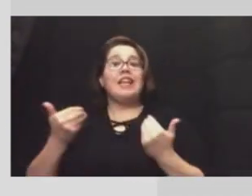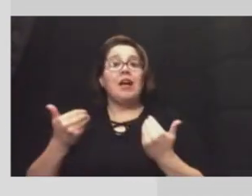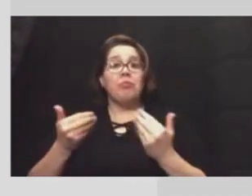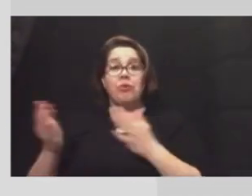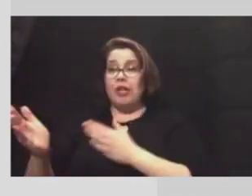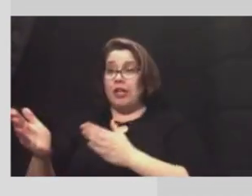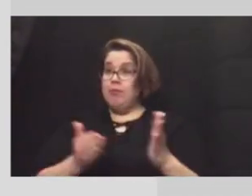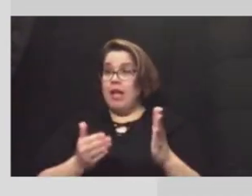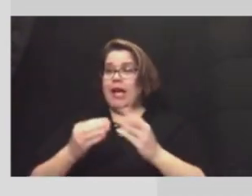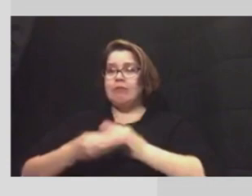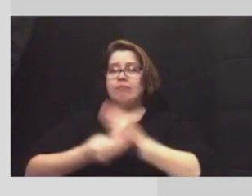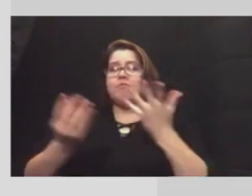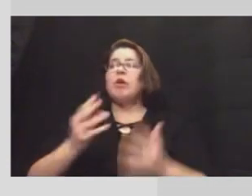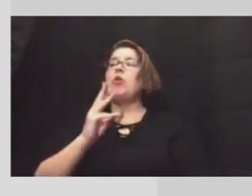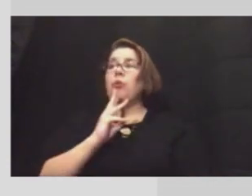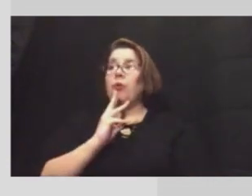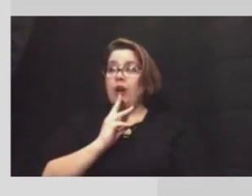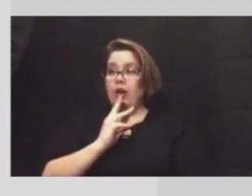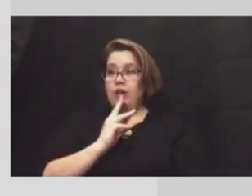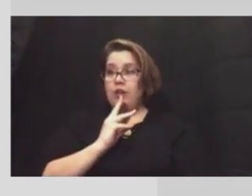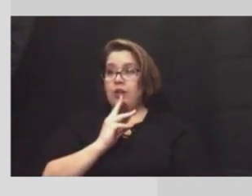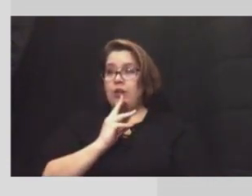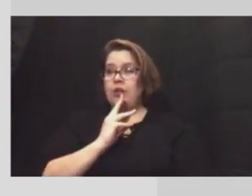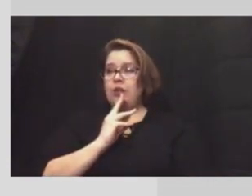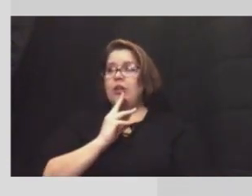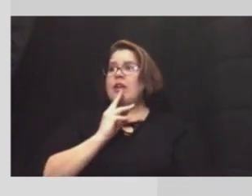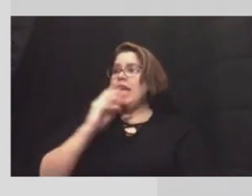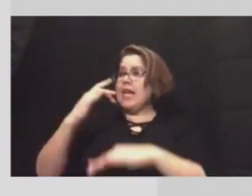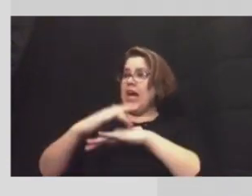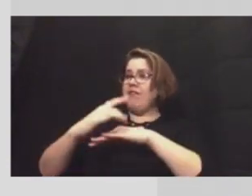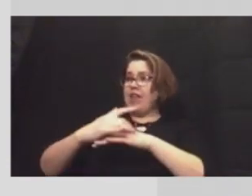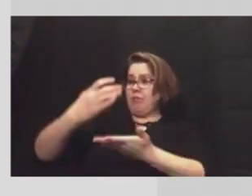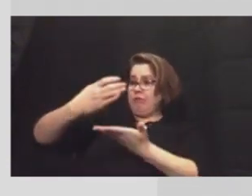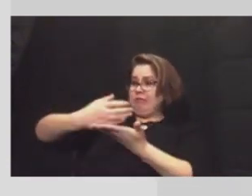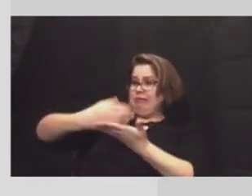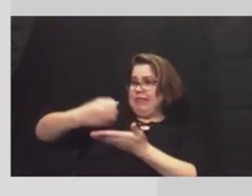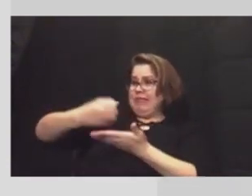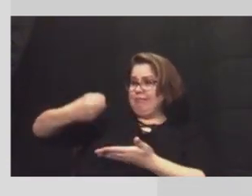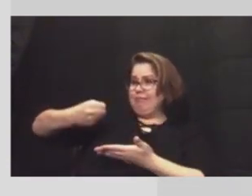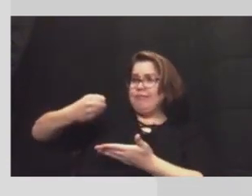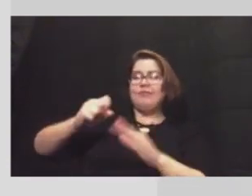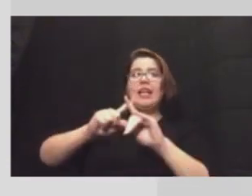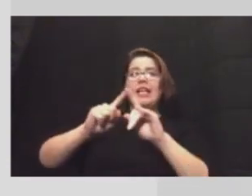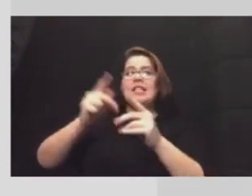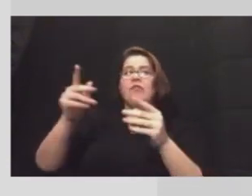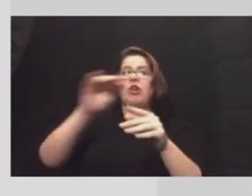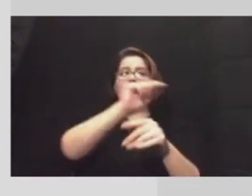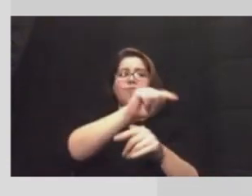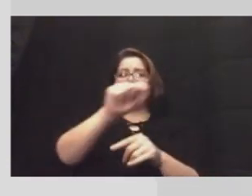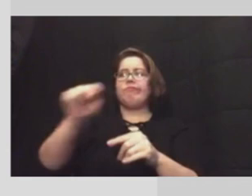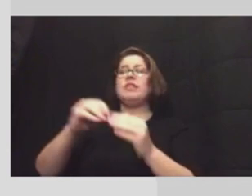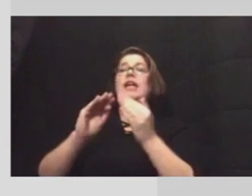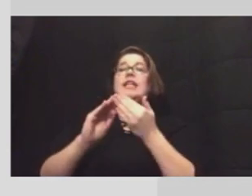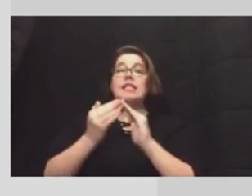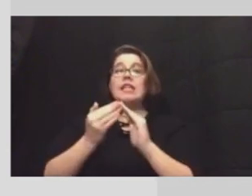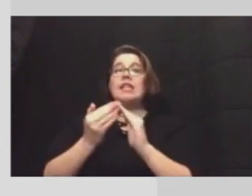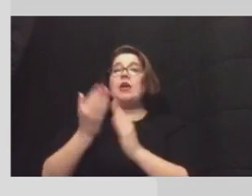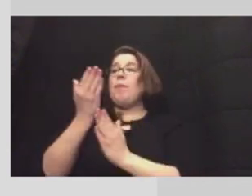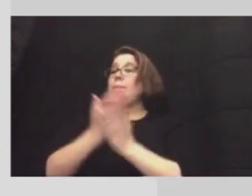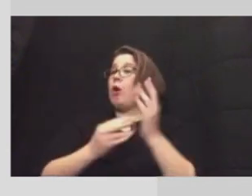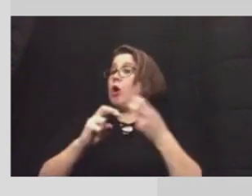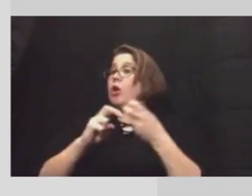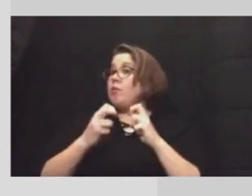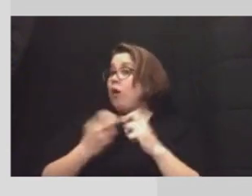to distribute water uh in available containers that you may have at different stations throughout the city part of the problem is